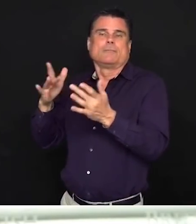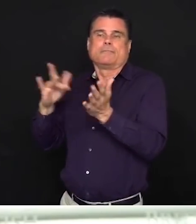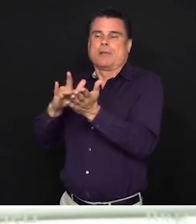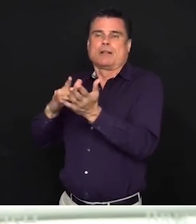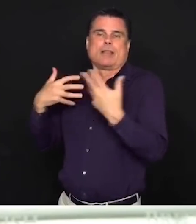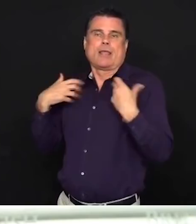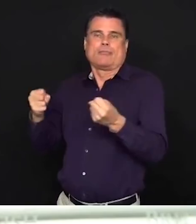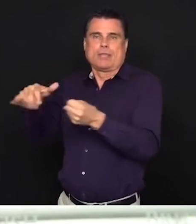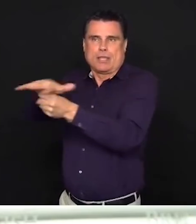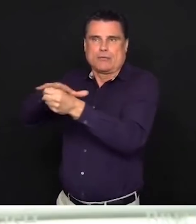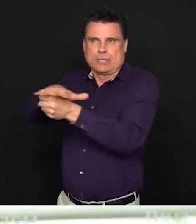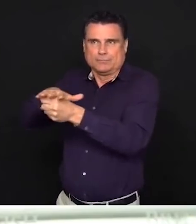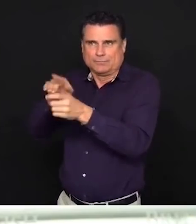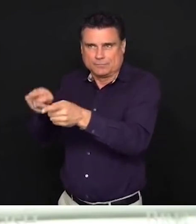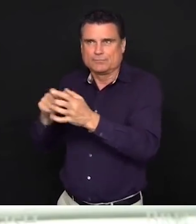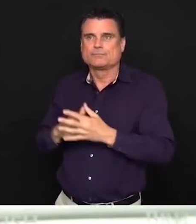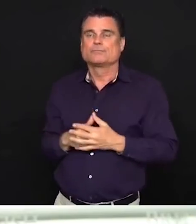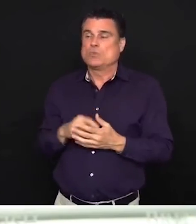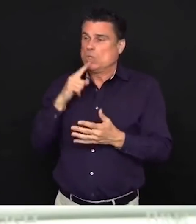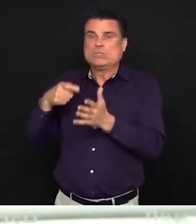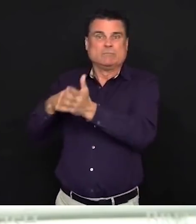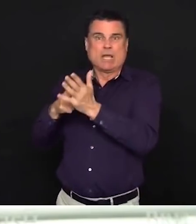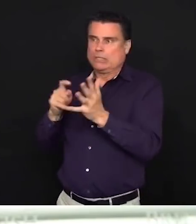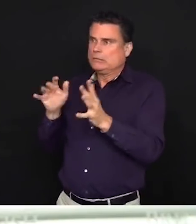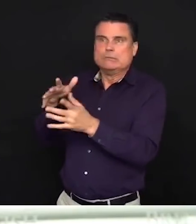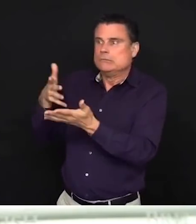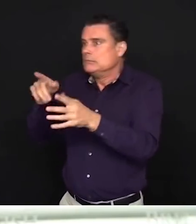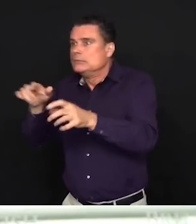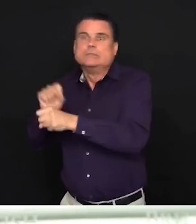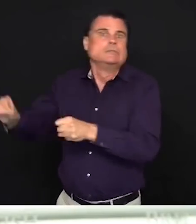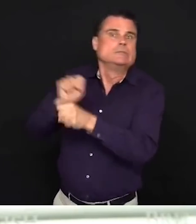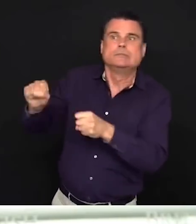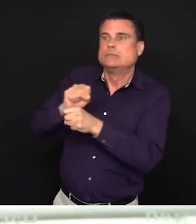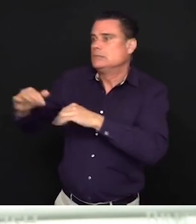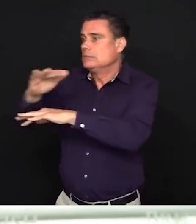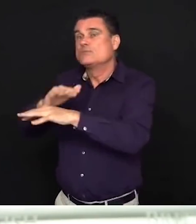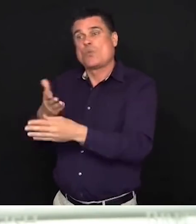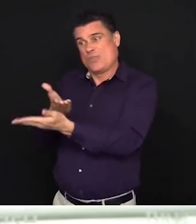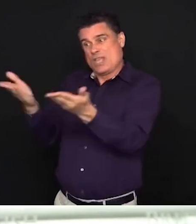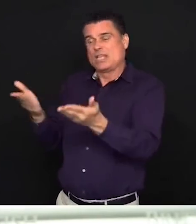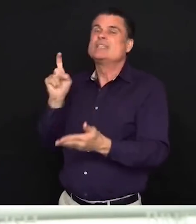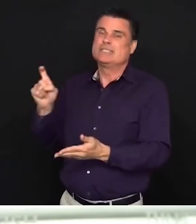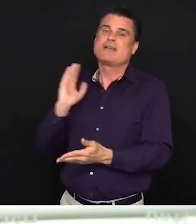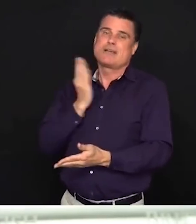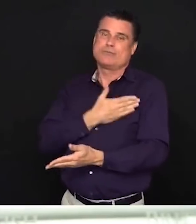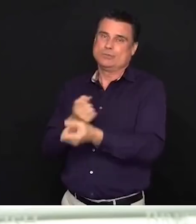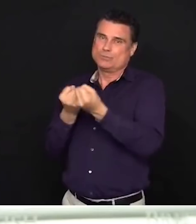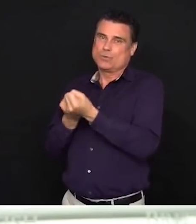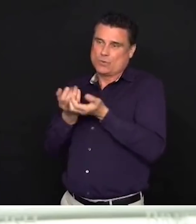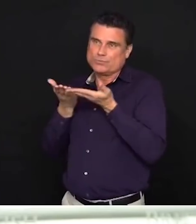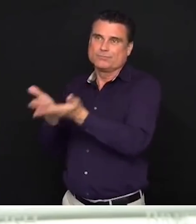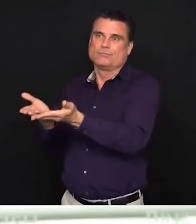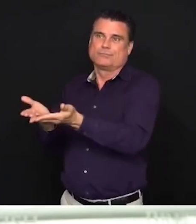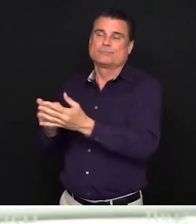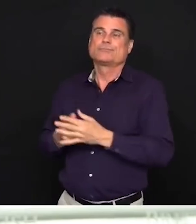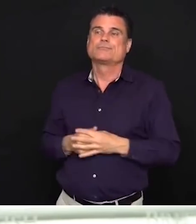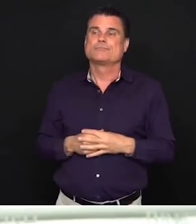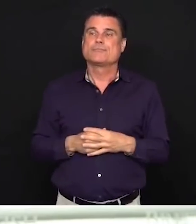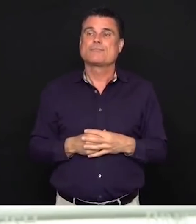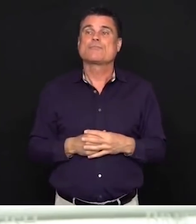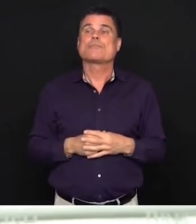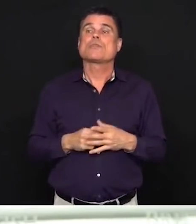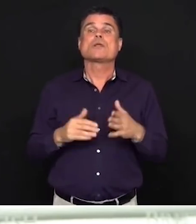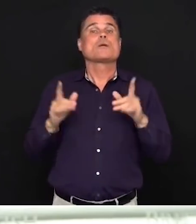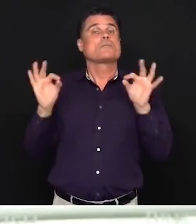here today. We know that staying connected while staying apart is more important now than ever before.